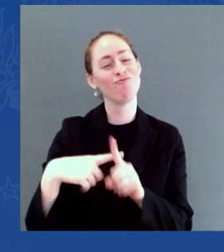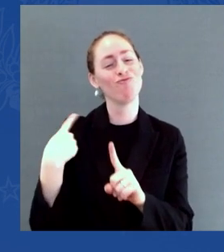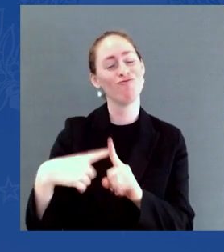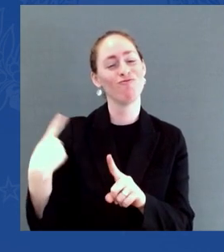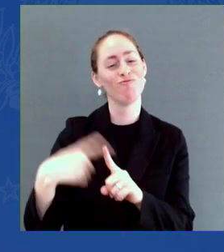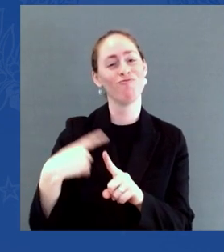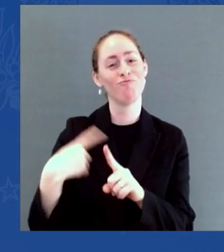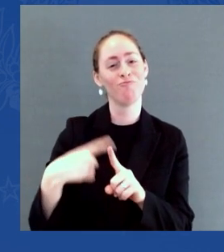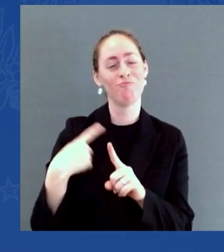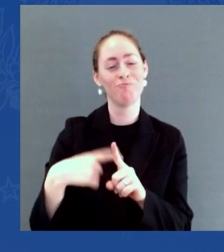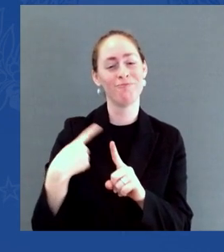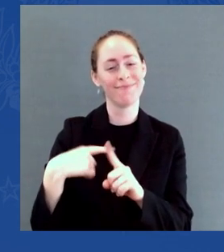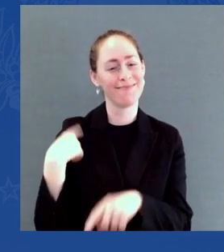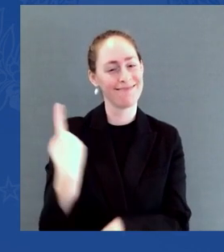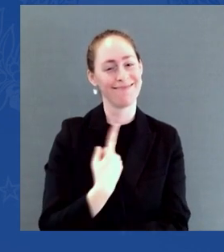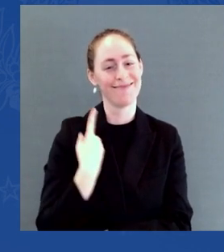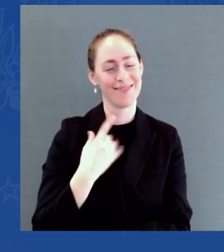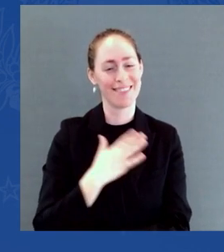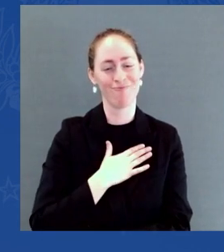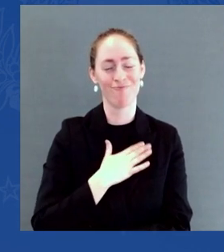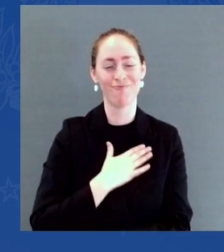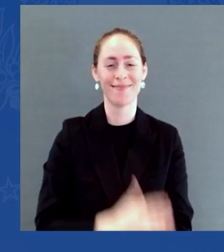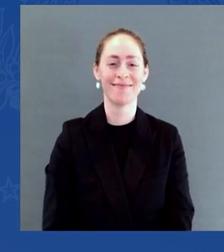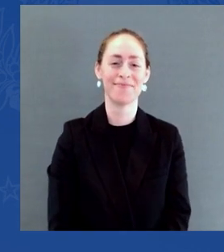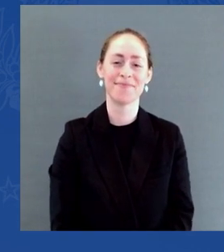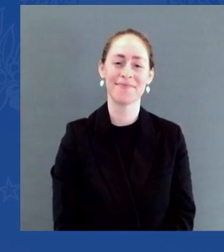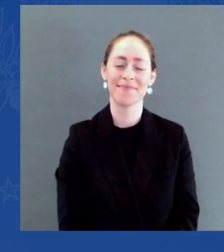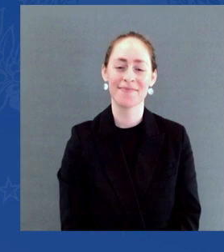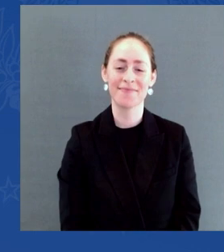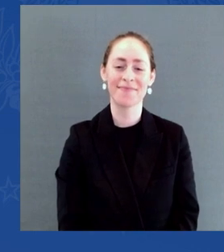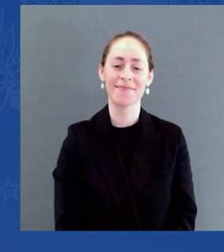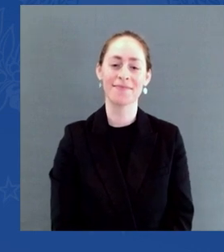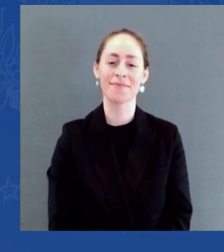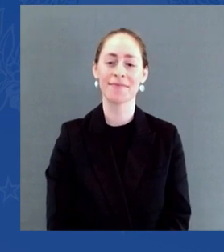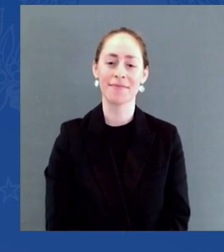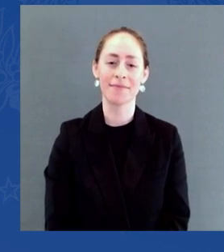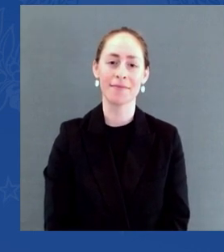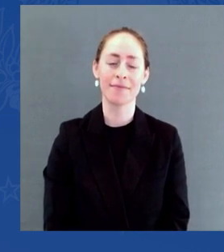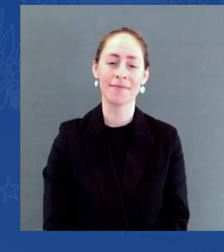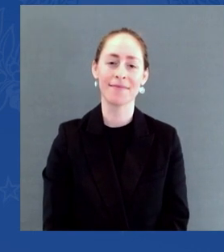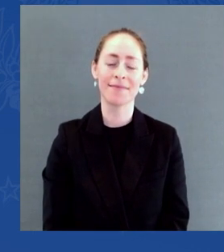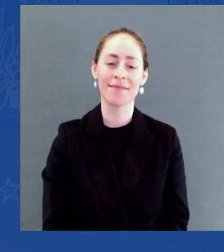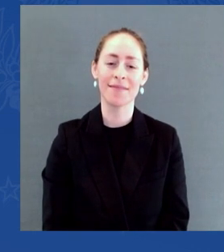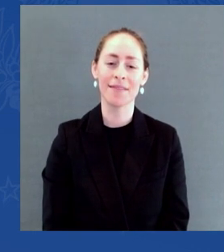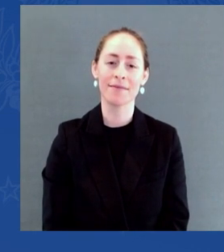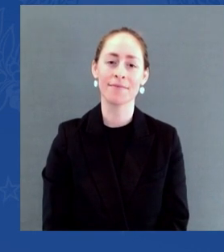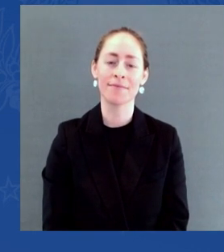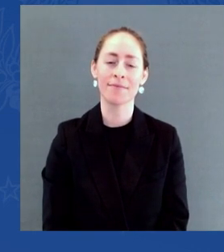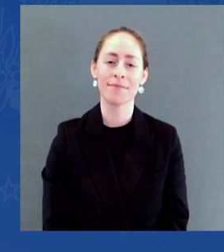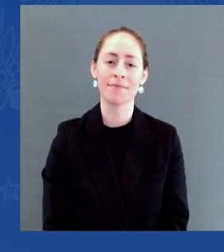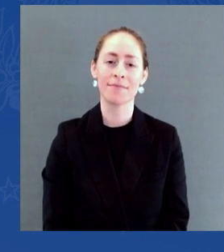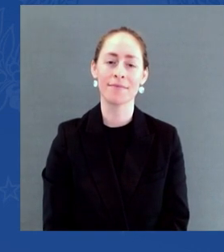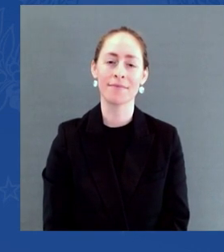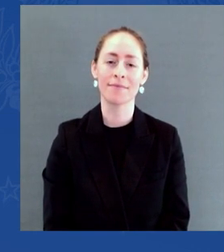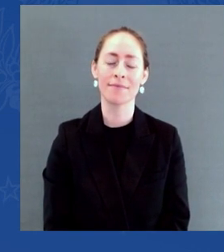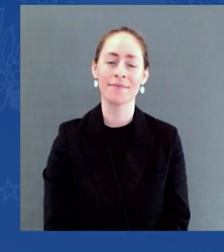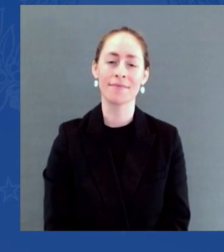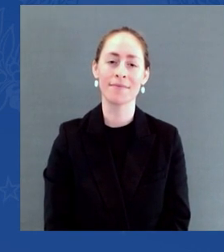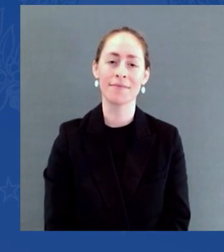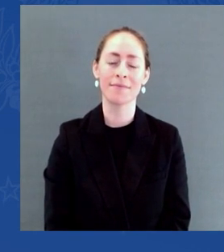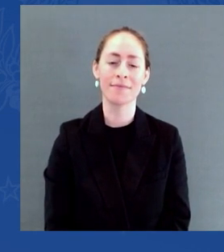outcome. As a matter of fact, we're going to know in the next several weeks that just not only how